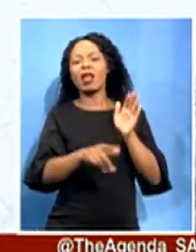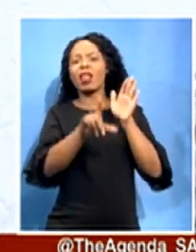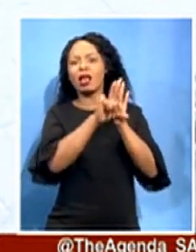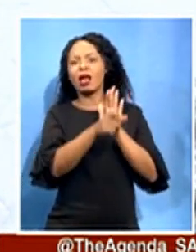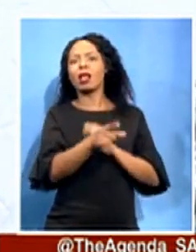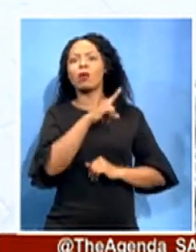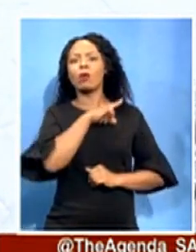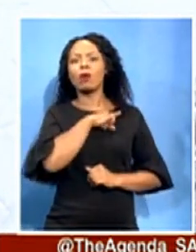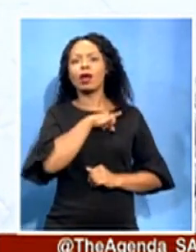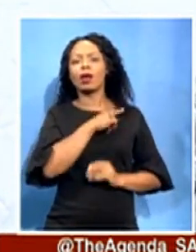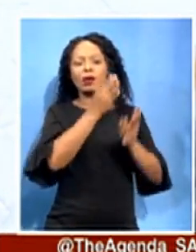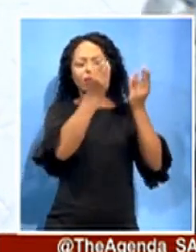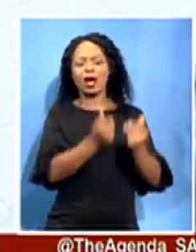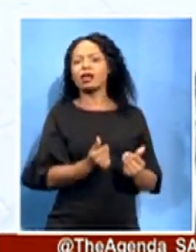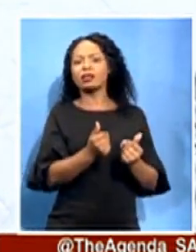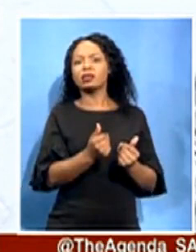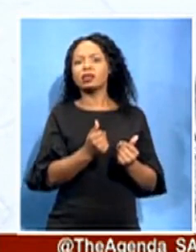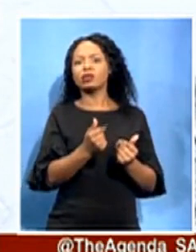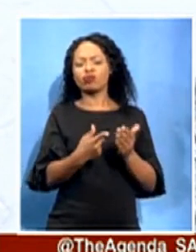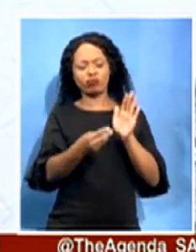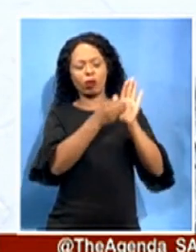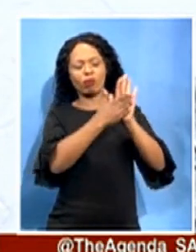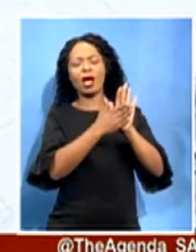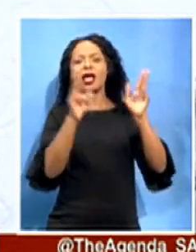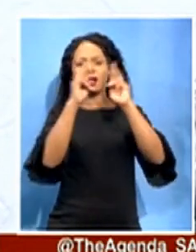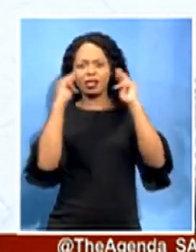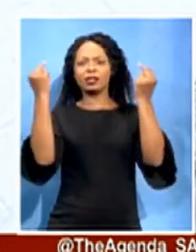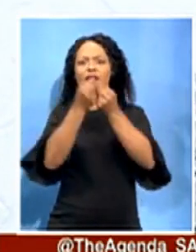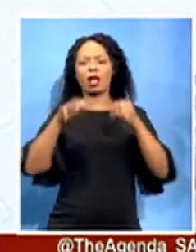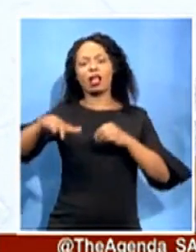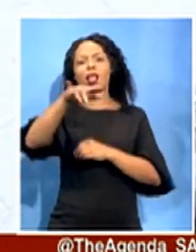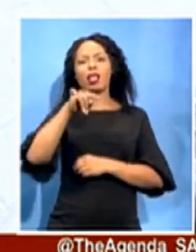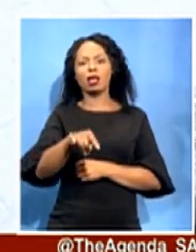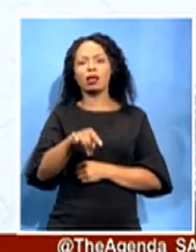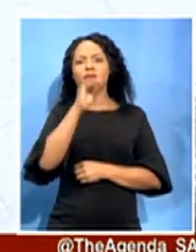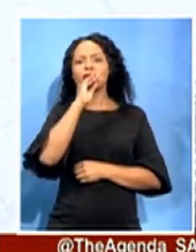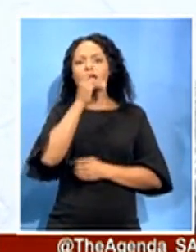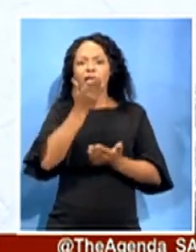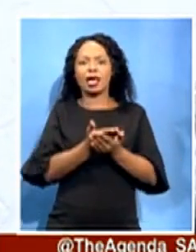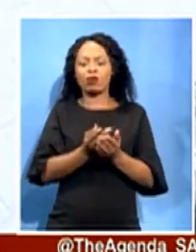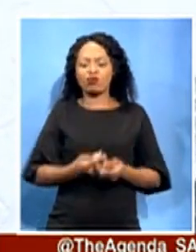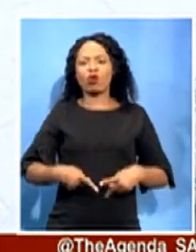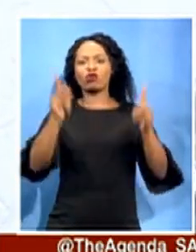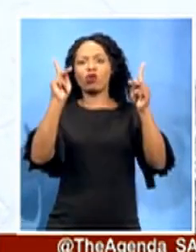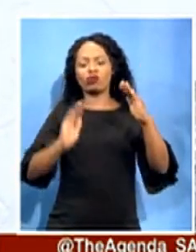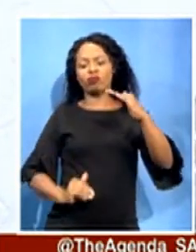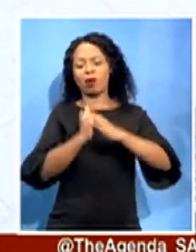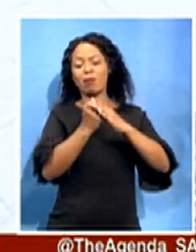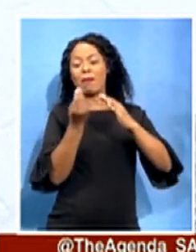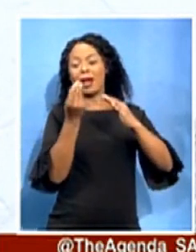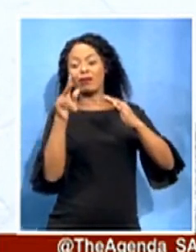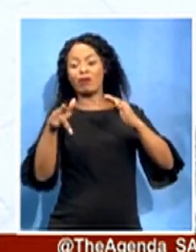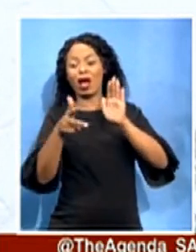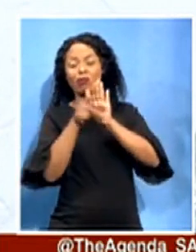So, we are allowed to procure up to that particular maximum price. Had we done so, the department would have spent